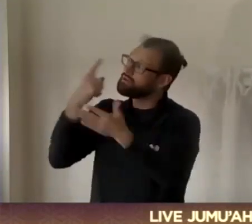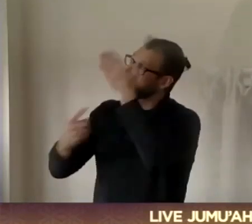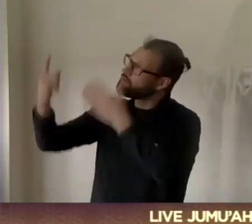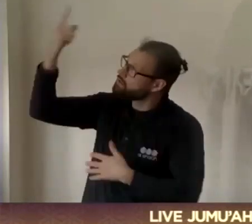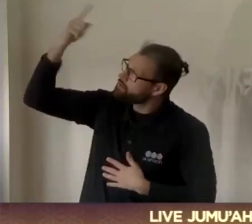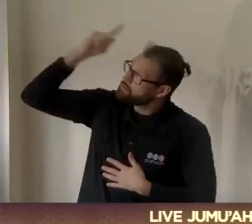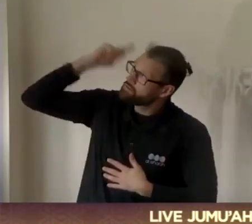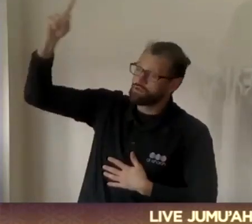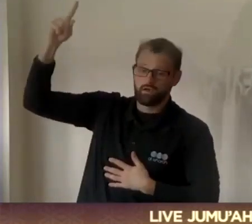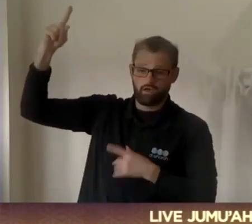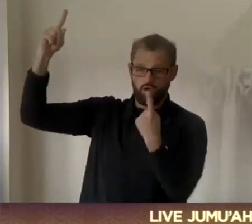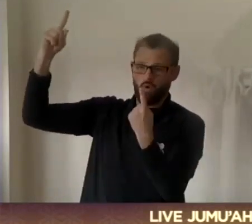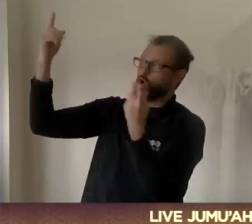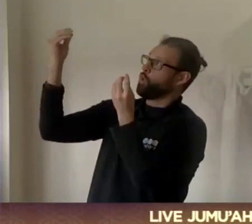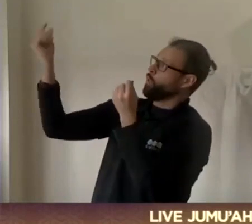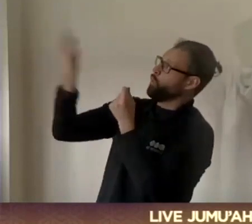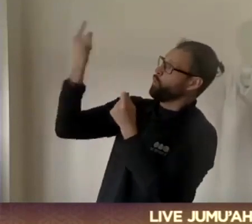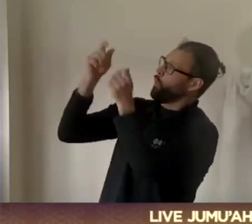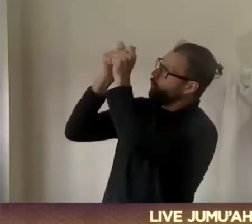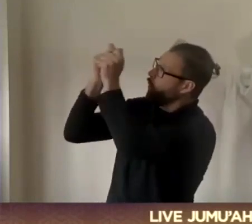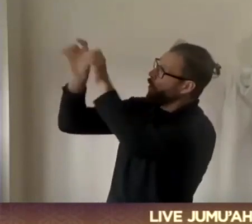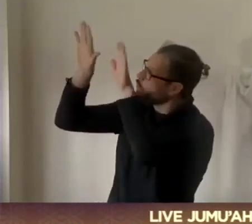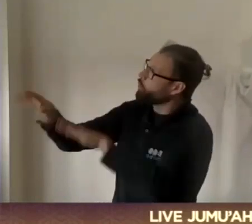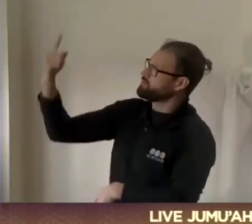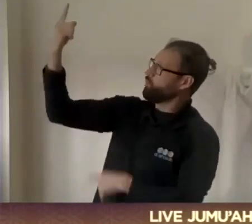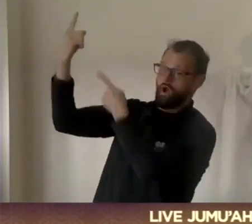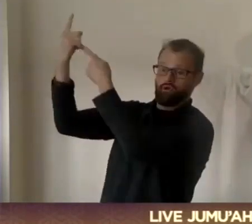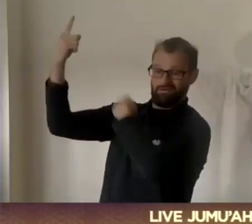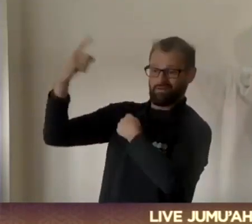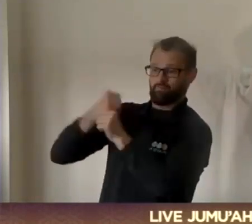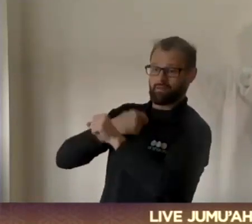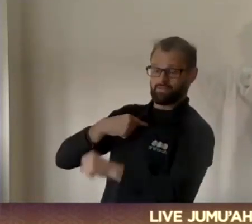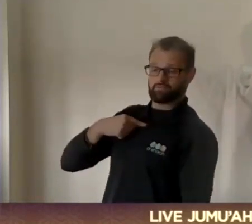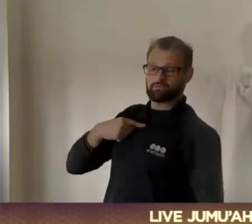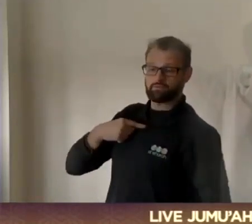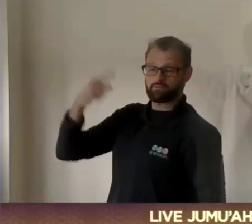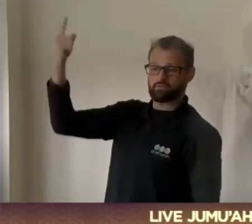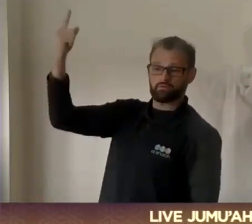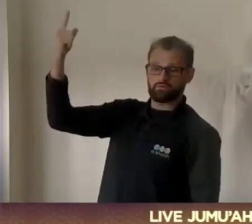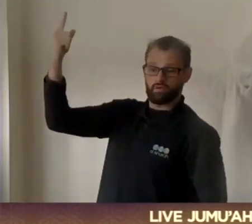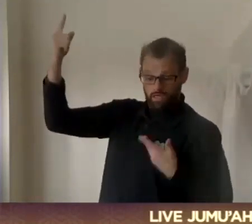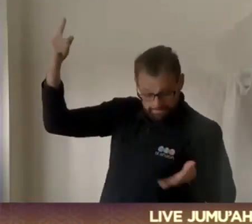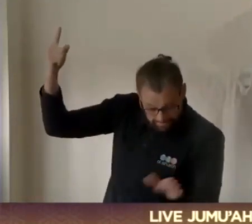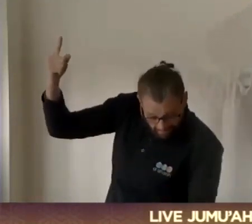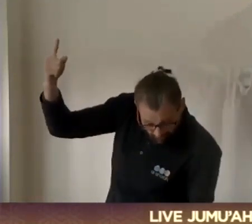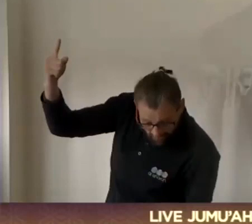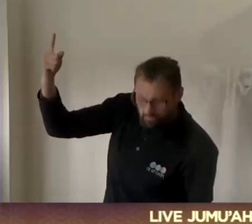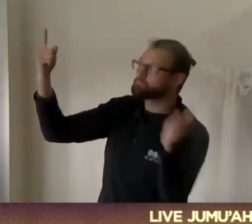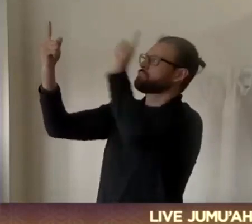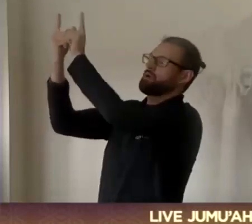besides the one who made me, besides the one I'm going to return to. He is the only one who is owed worship.